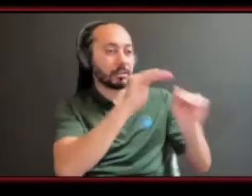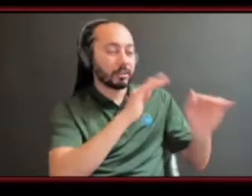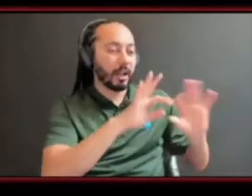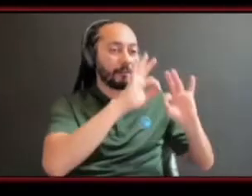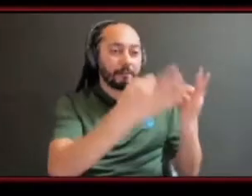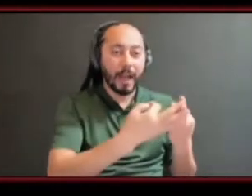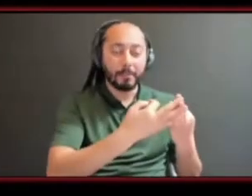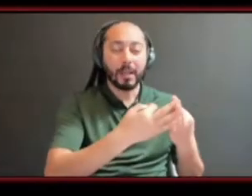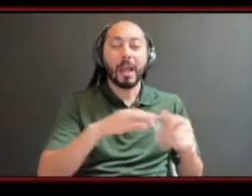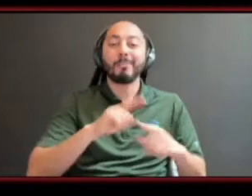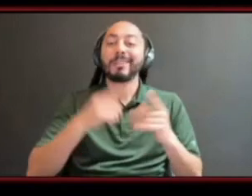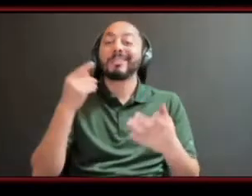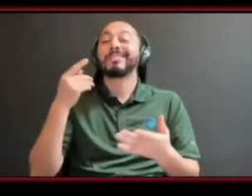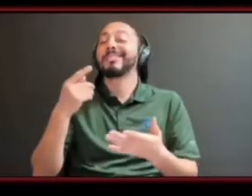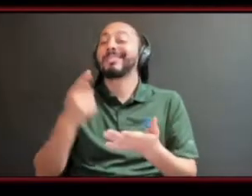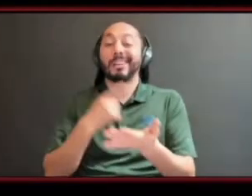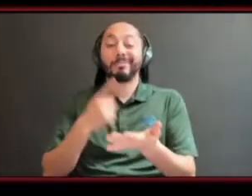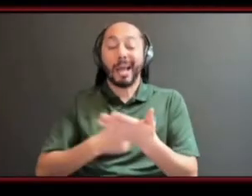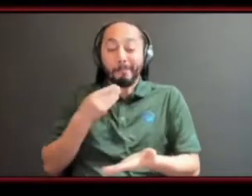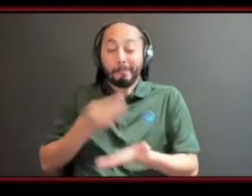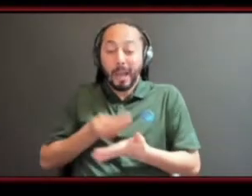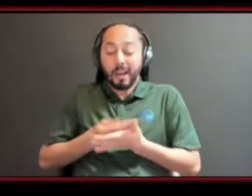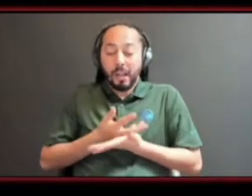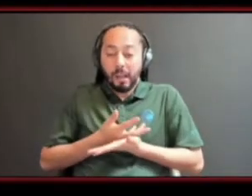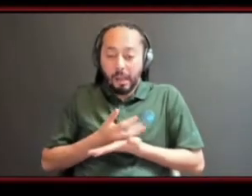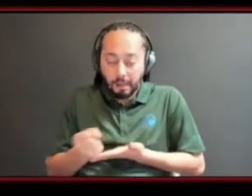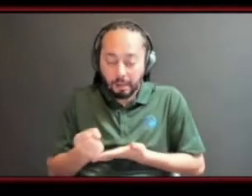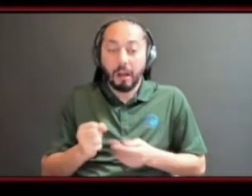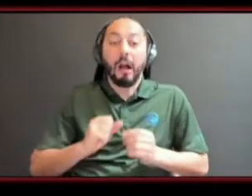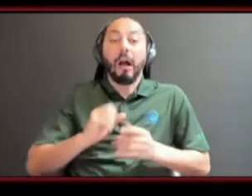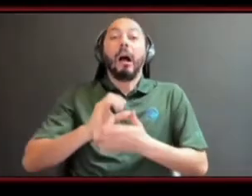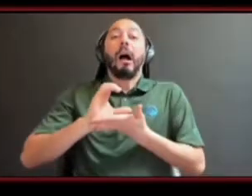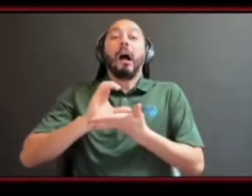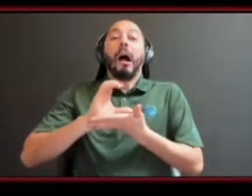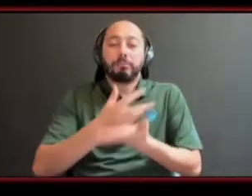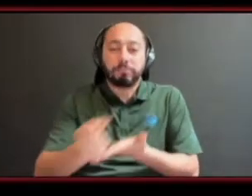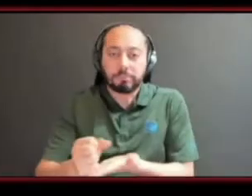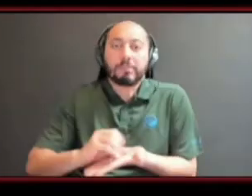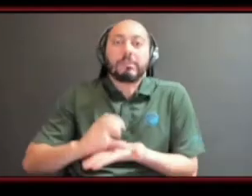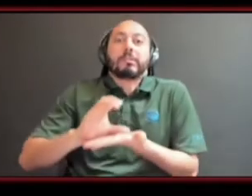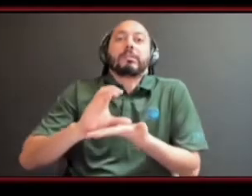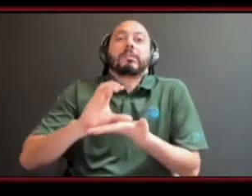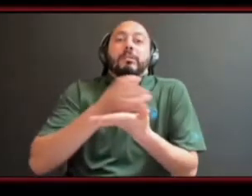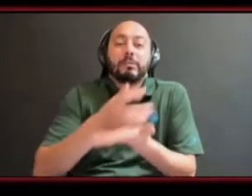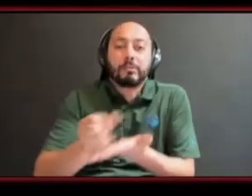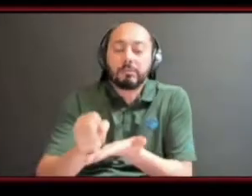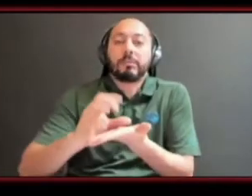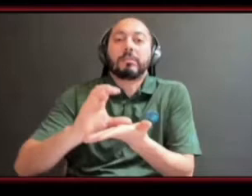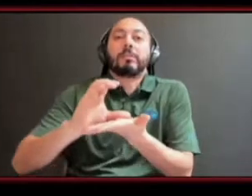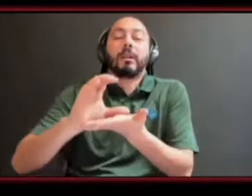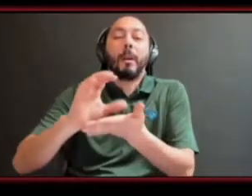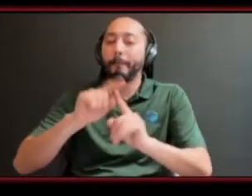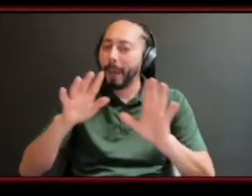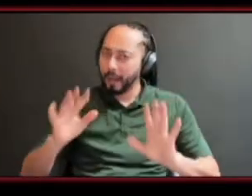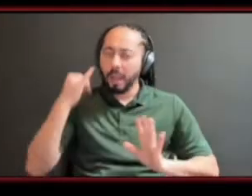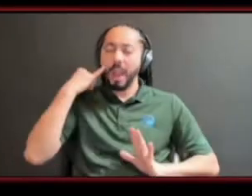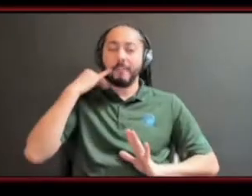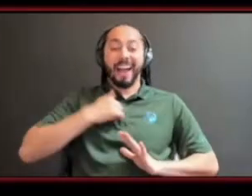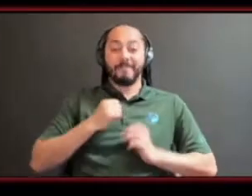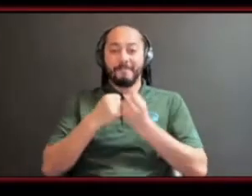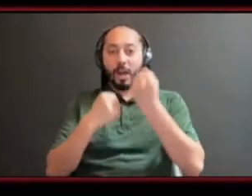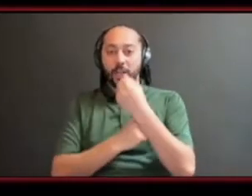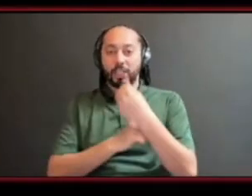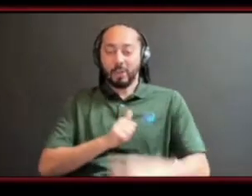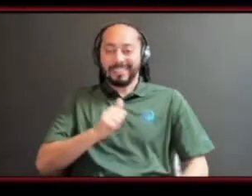to make it but if you believe in what you do and you have that sort of solid foundation of self um i think you